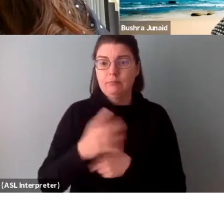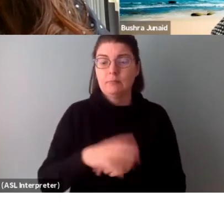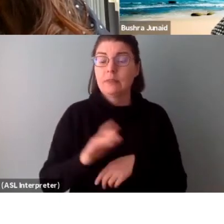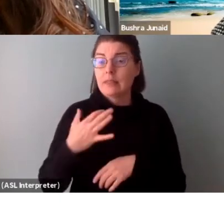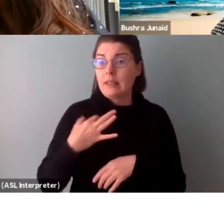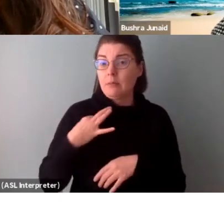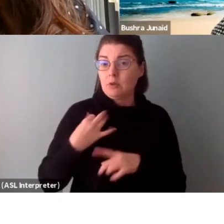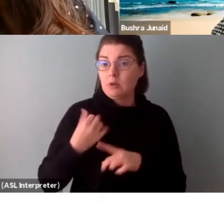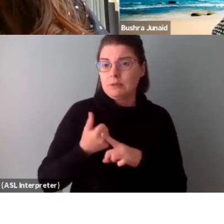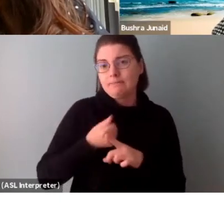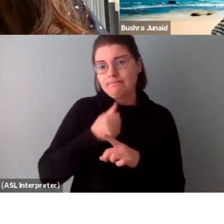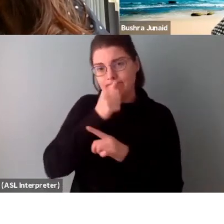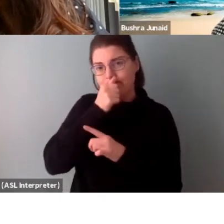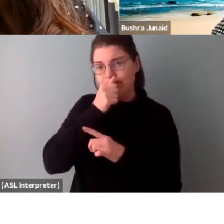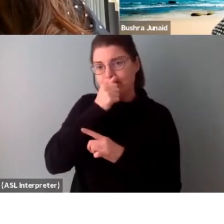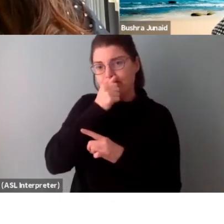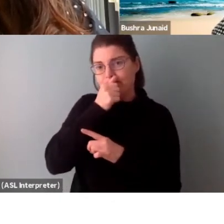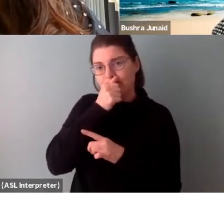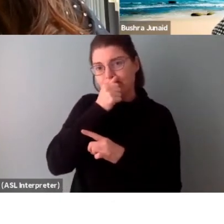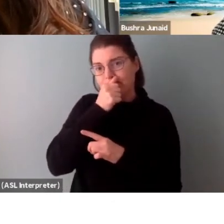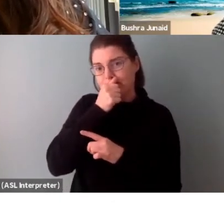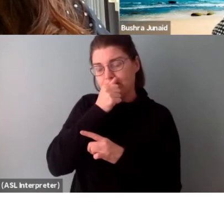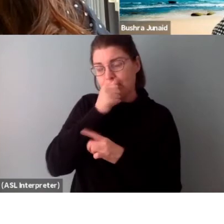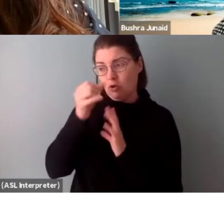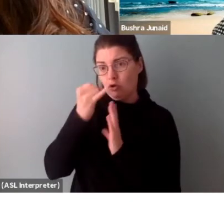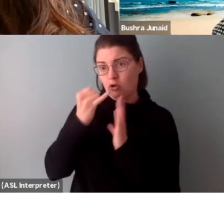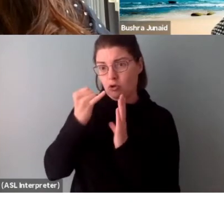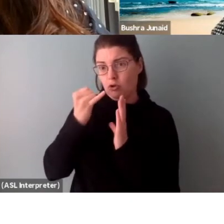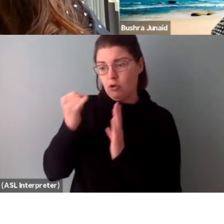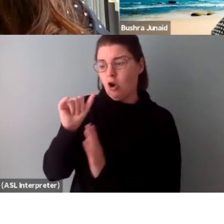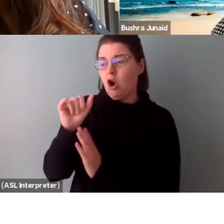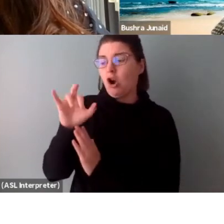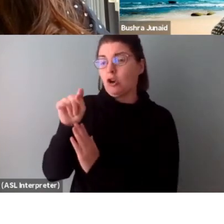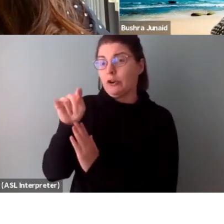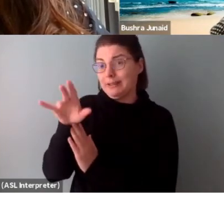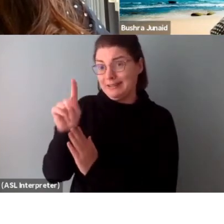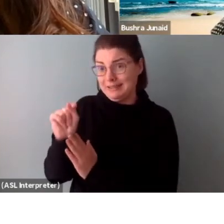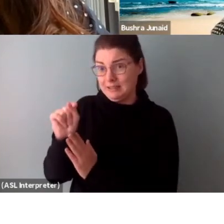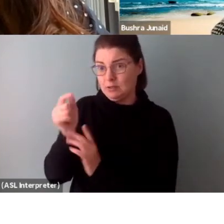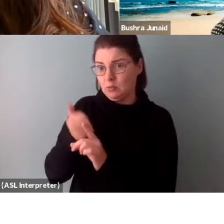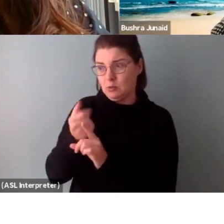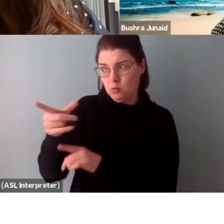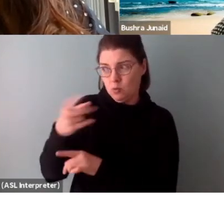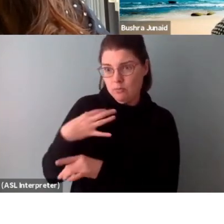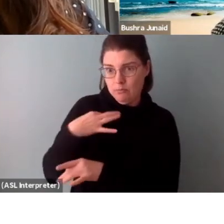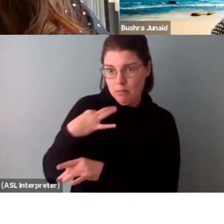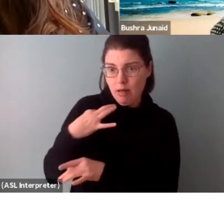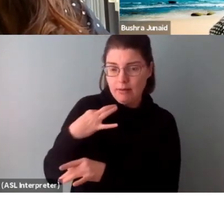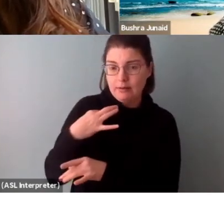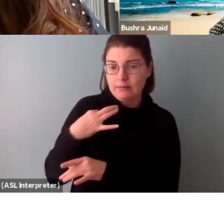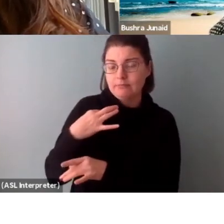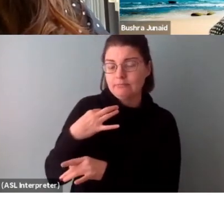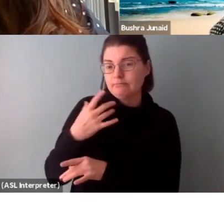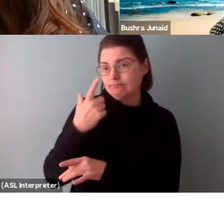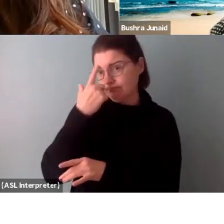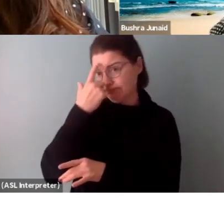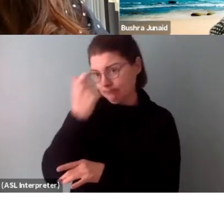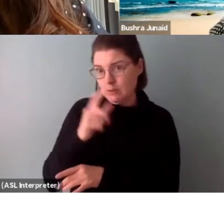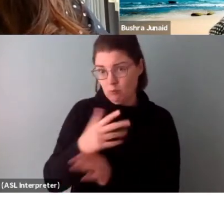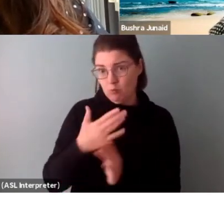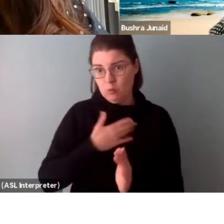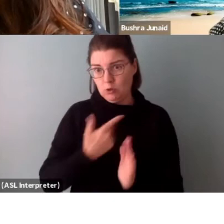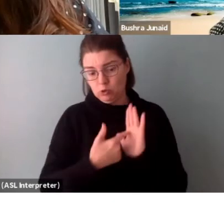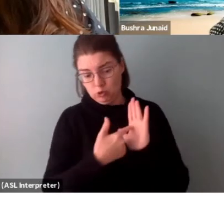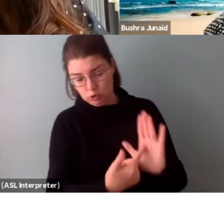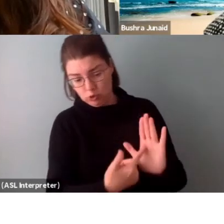themselves are private. It's up to the artists who applied, whether they're willing to show